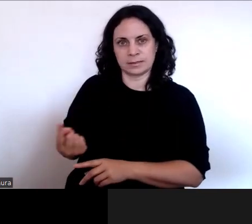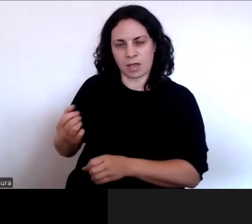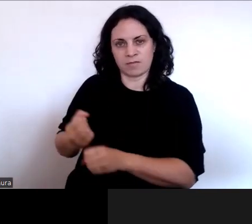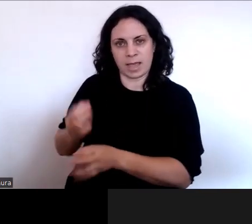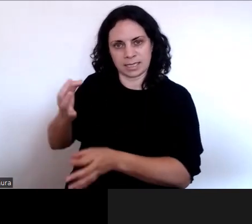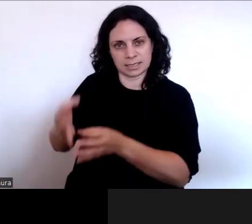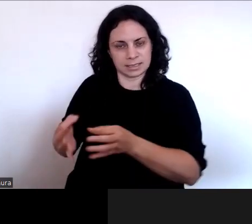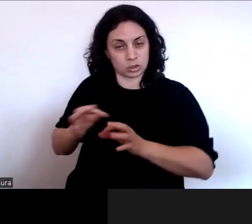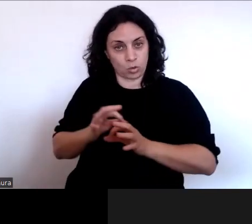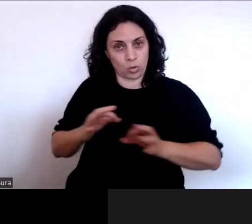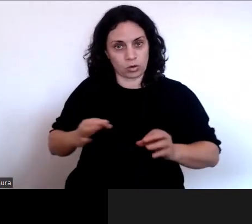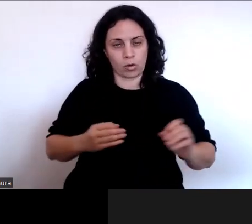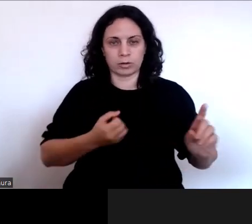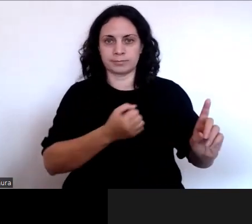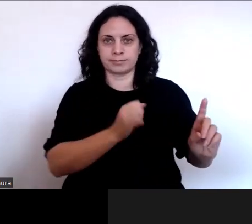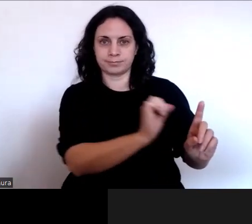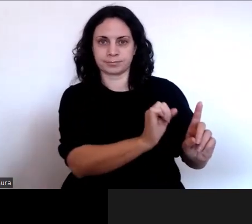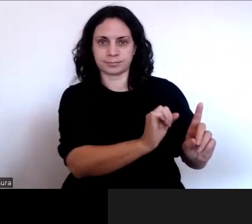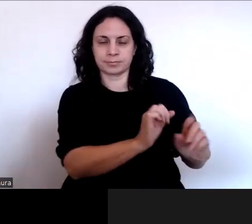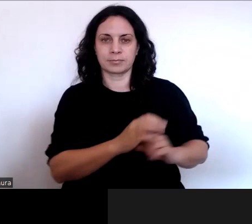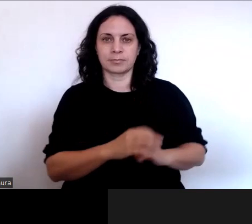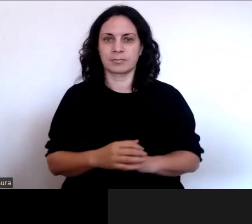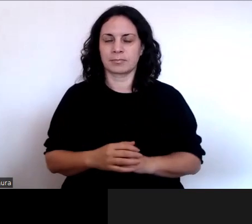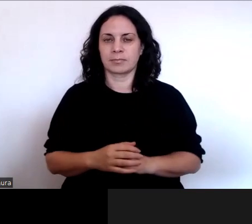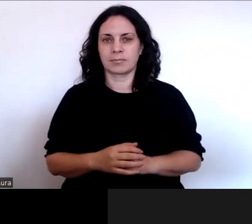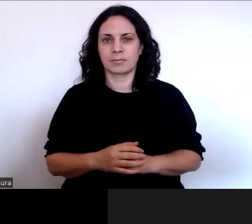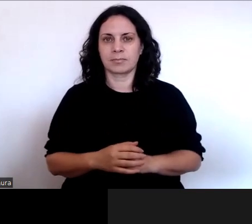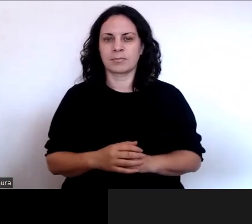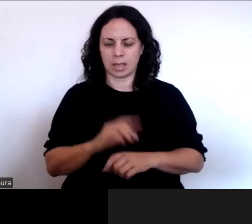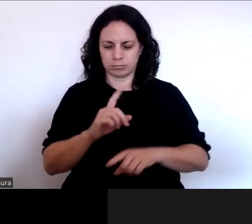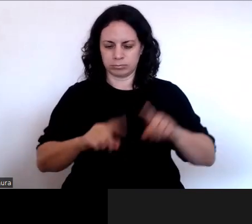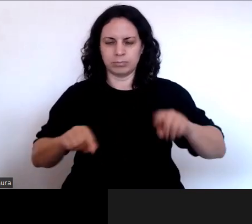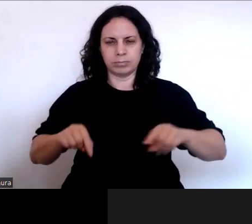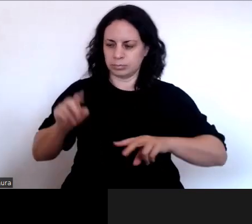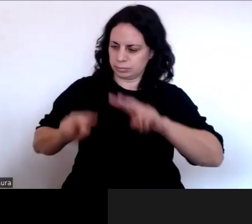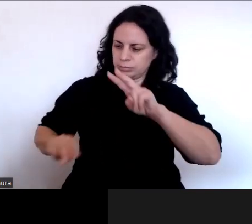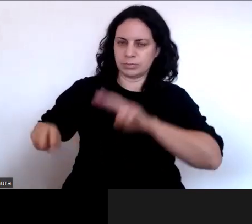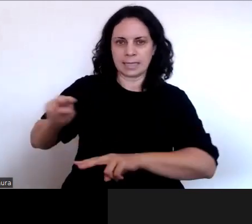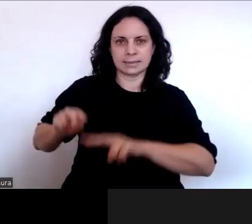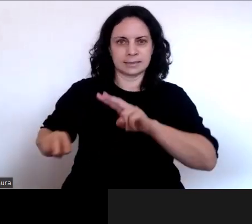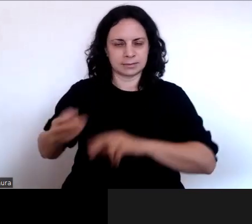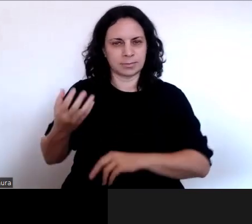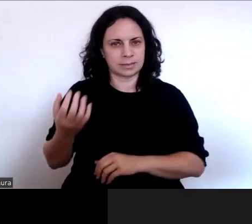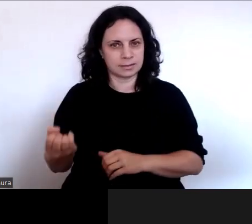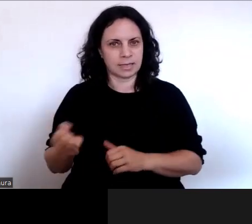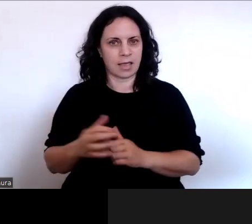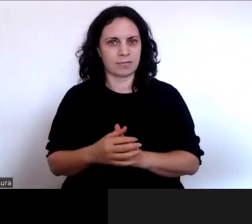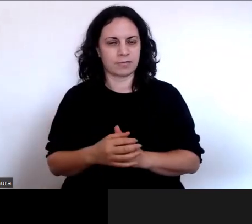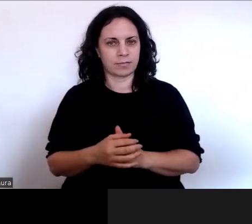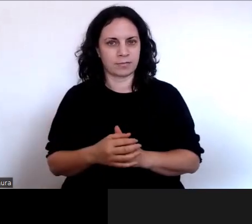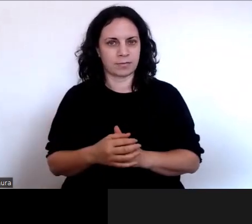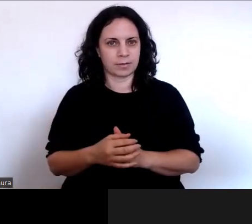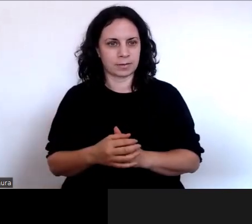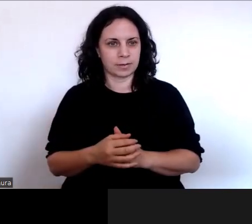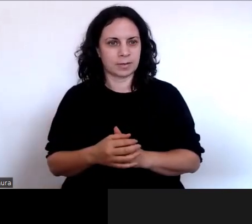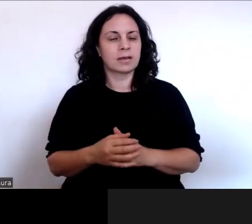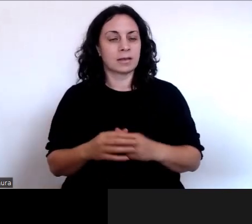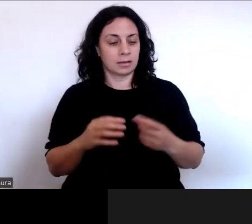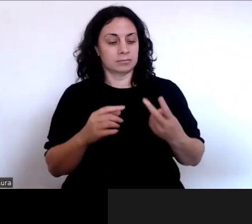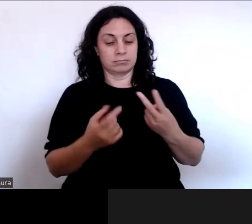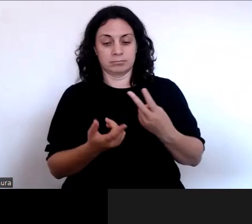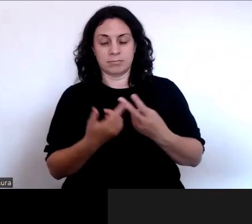We have seen different types of capacity assessments done by a GP and some assessments were poorly conducted.